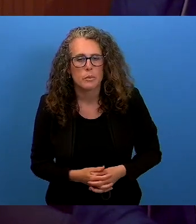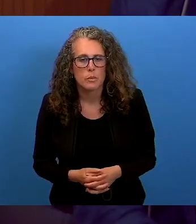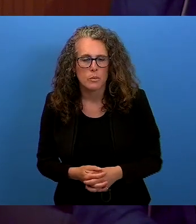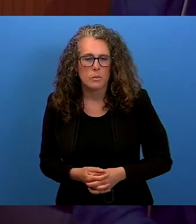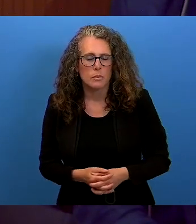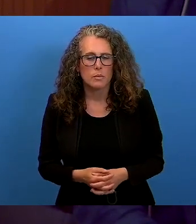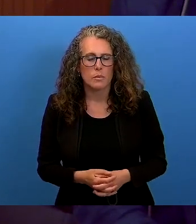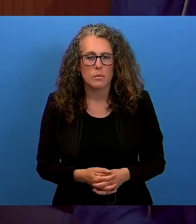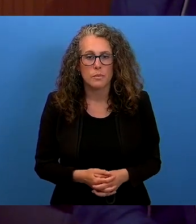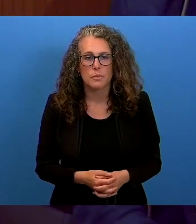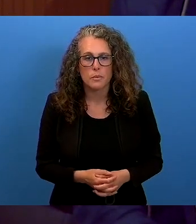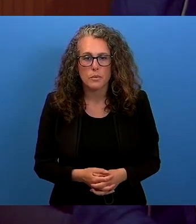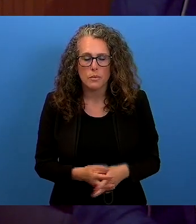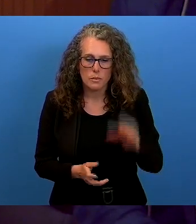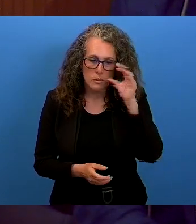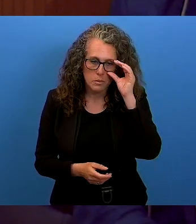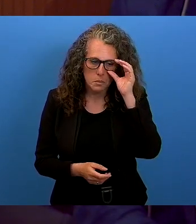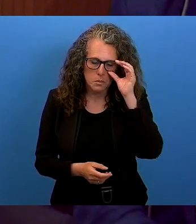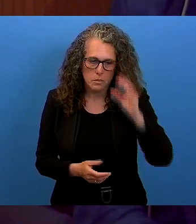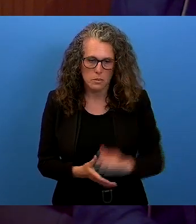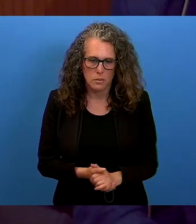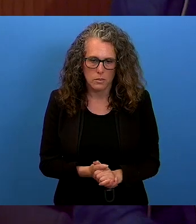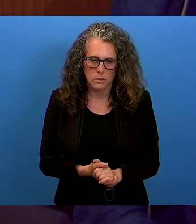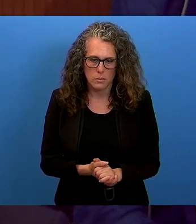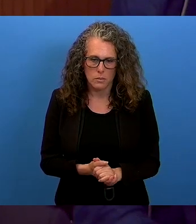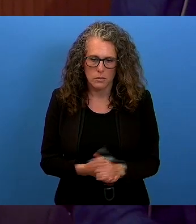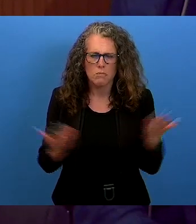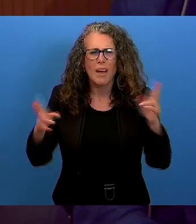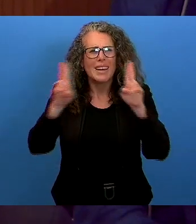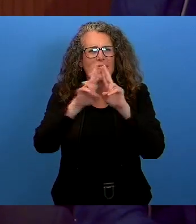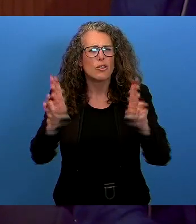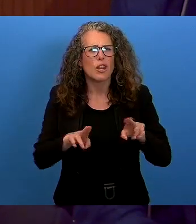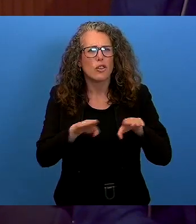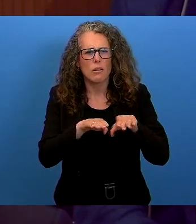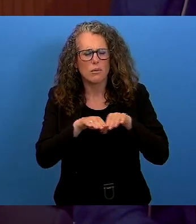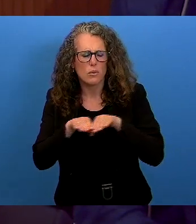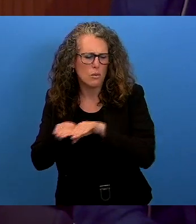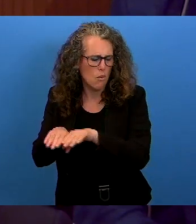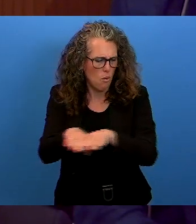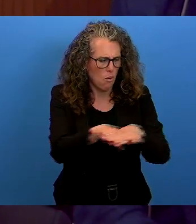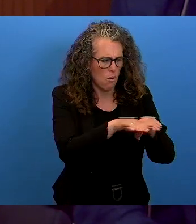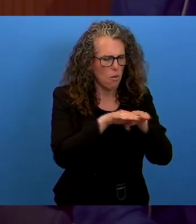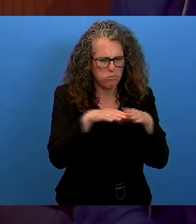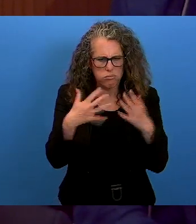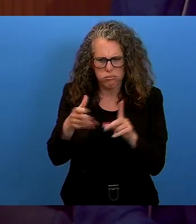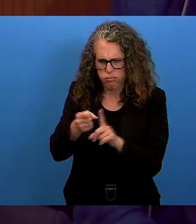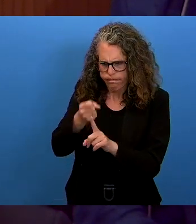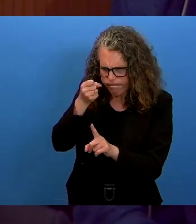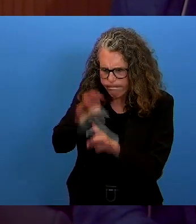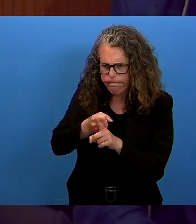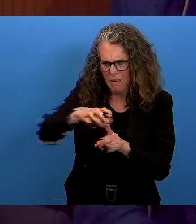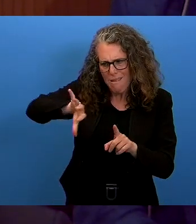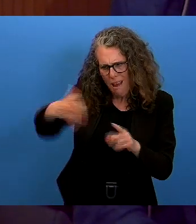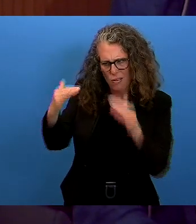to the impact that international norms can have at national level. It